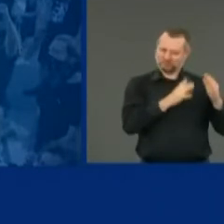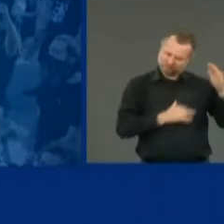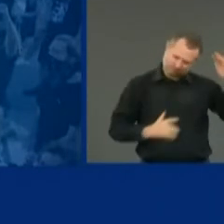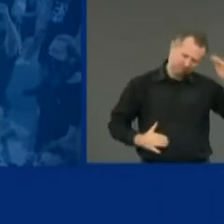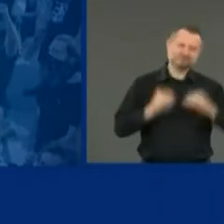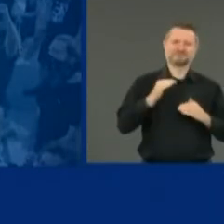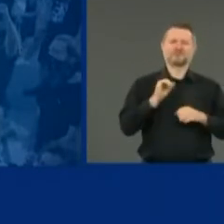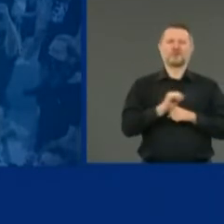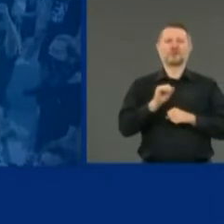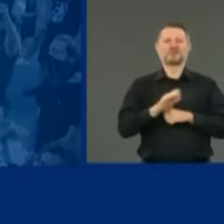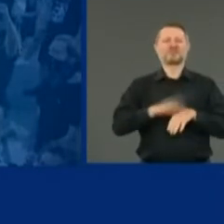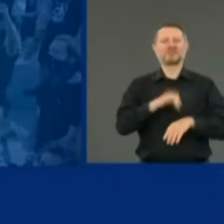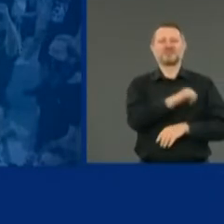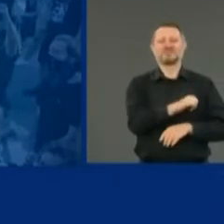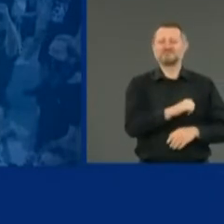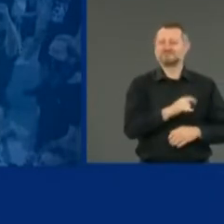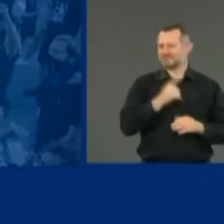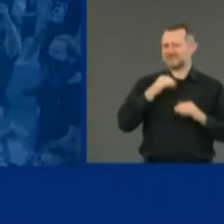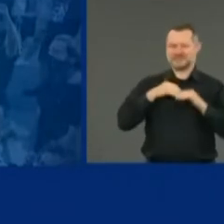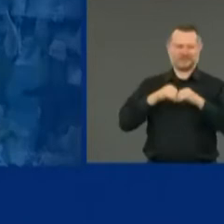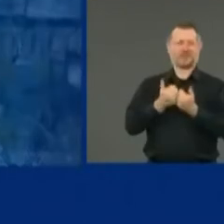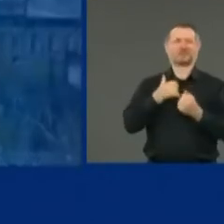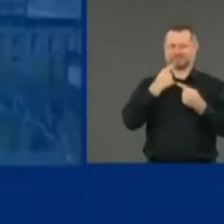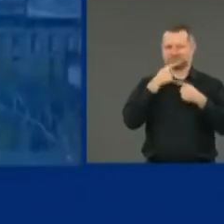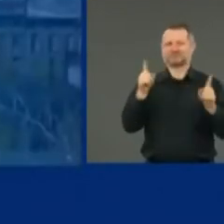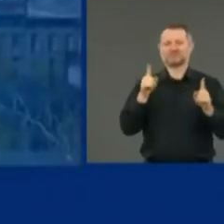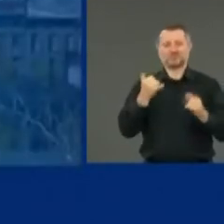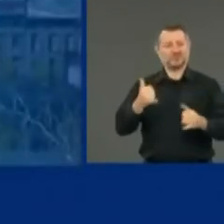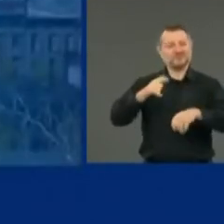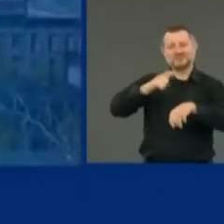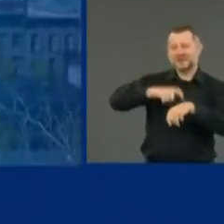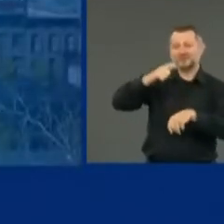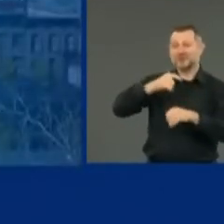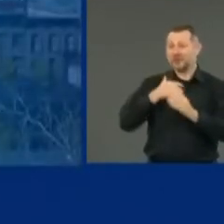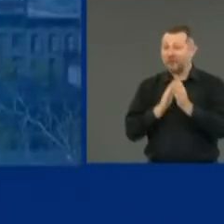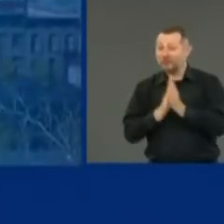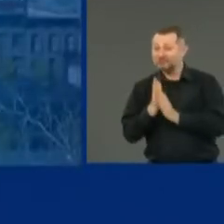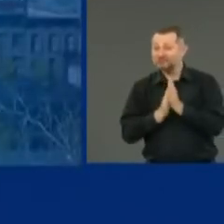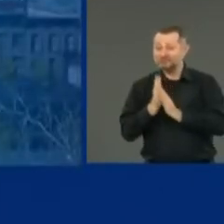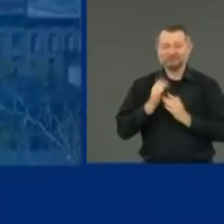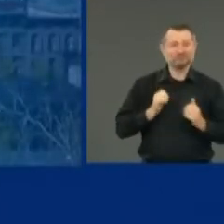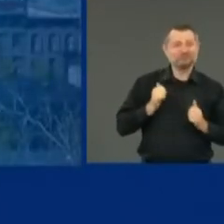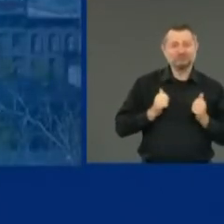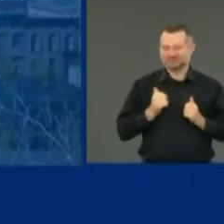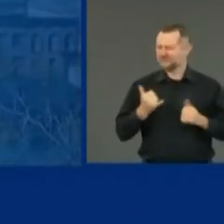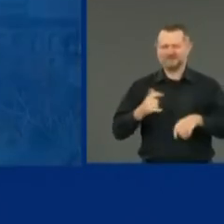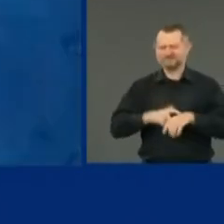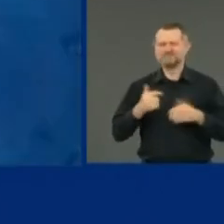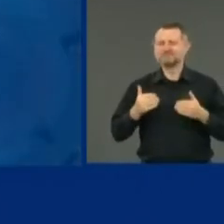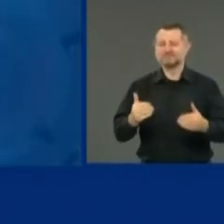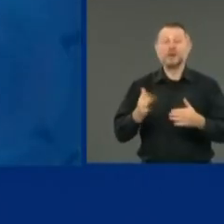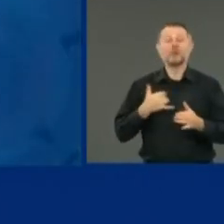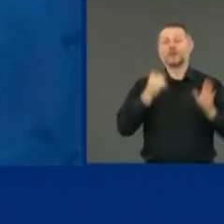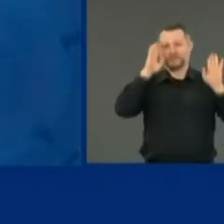and get it done. You have this energy. You have the momentum. Now is the time. In terms of reopening,